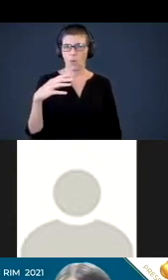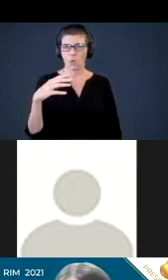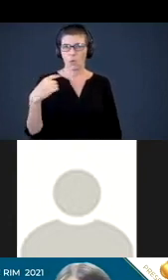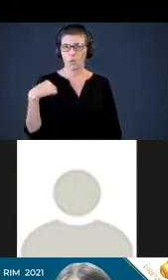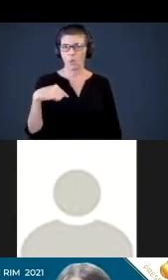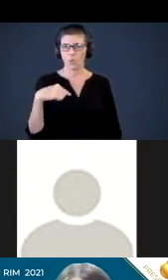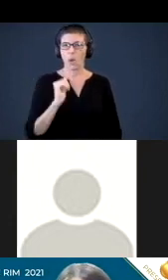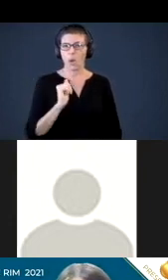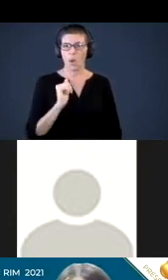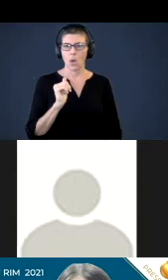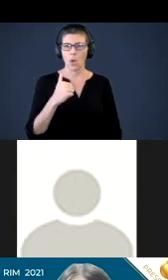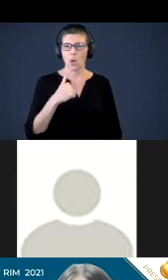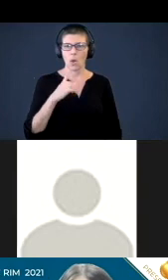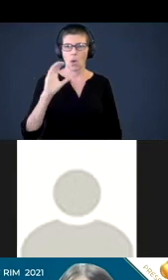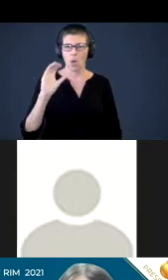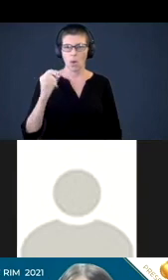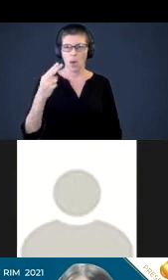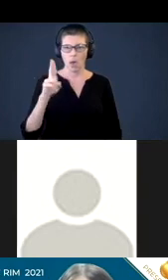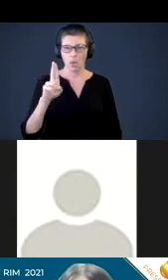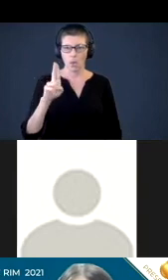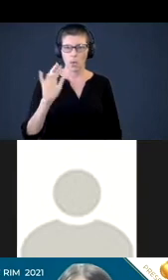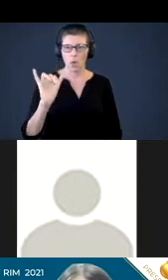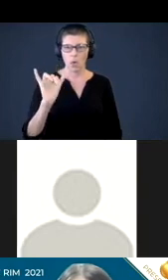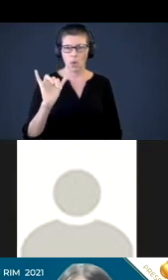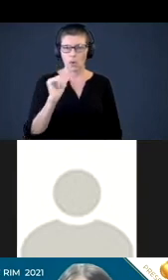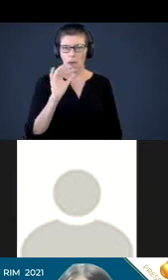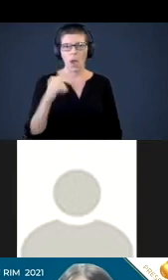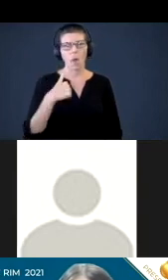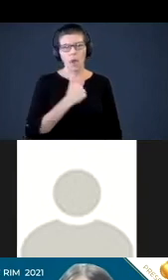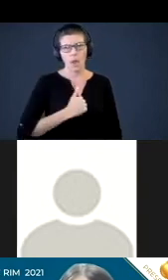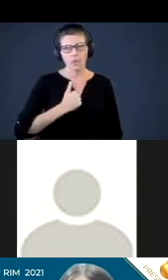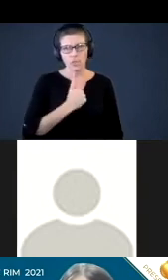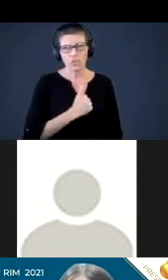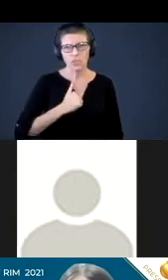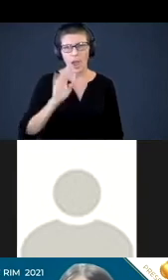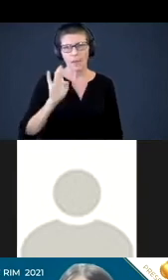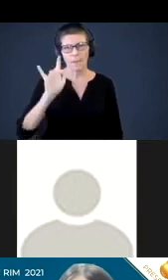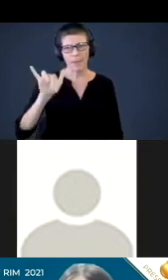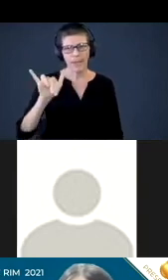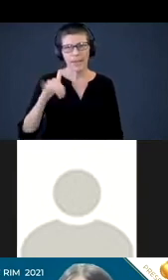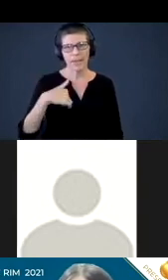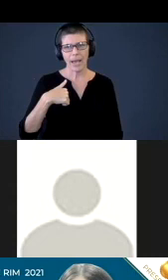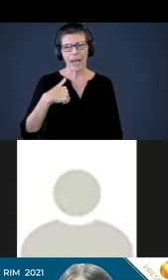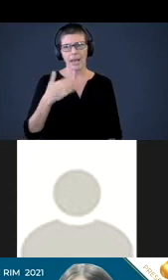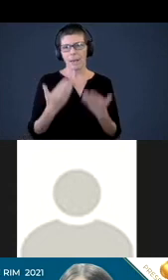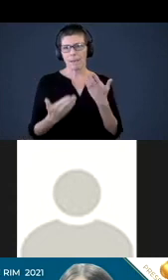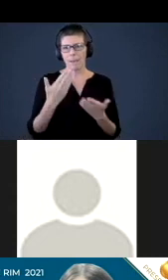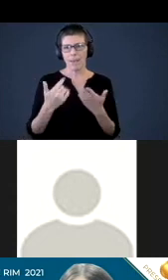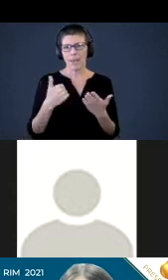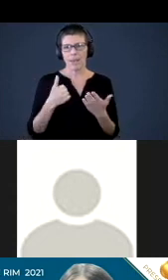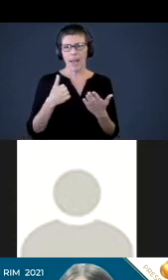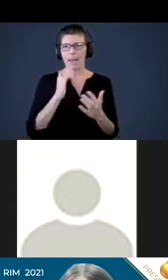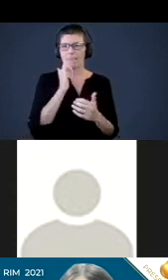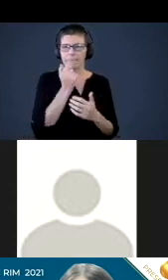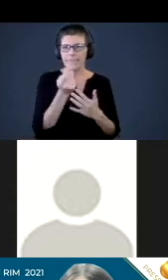Oh, a walk who's not option. Okay. I'm so sorry about that, Becky. I just I may have actually accidentally